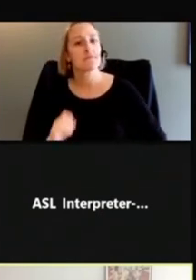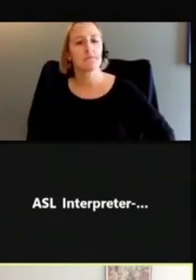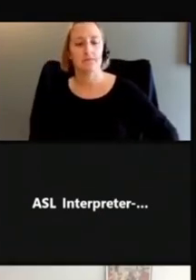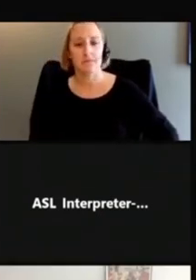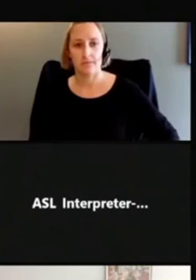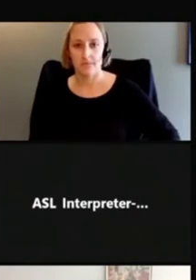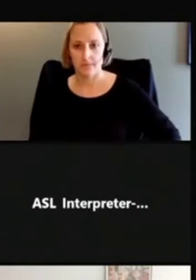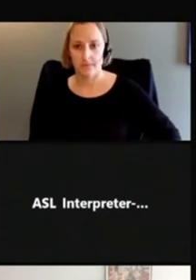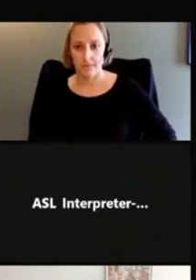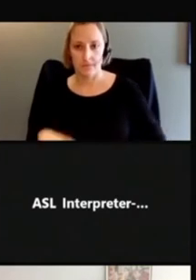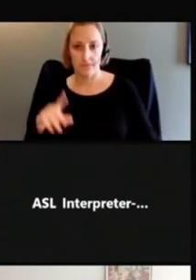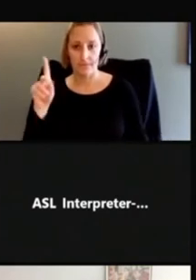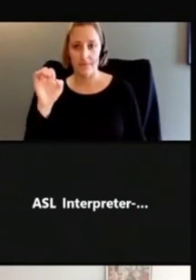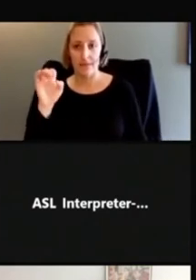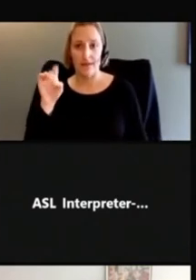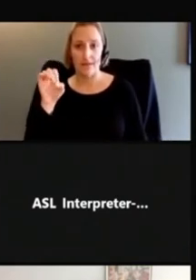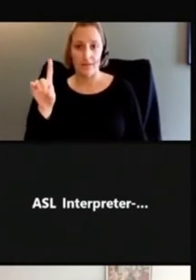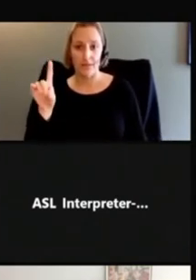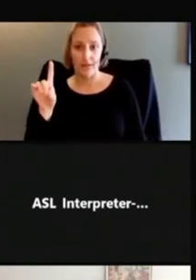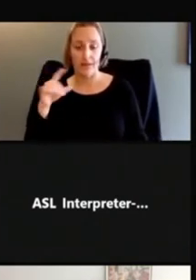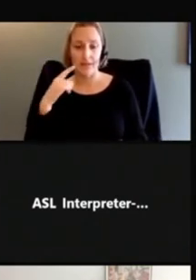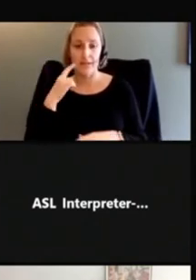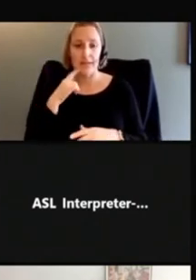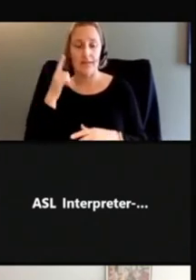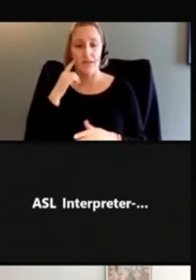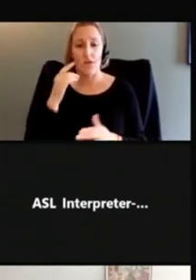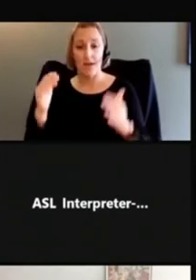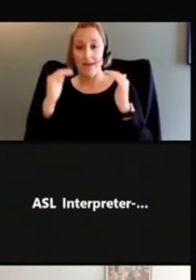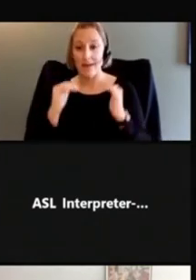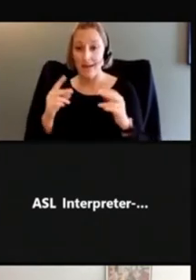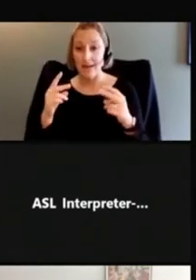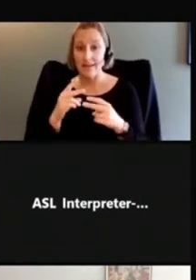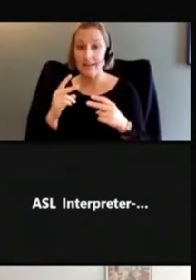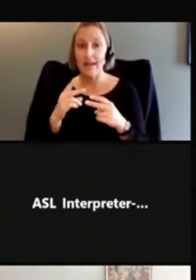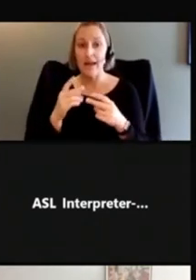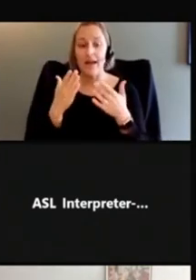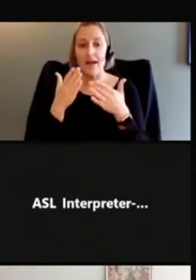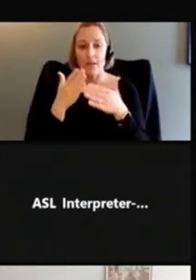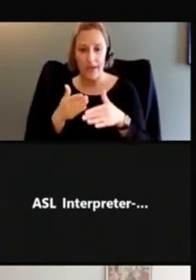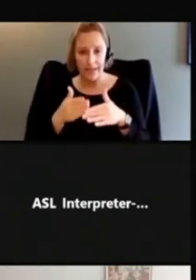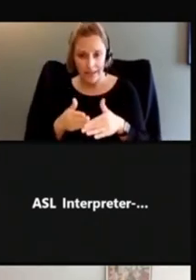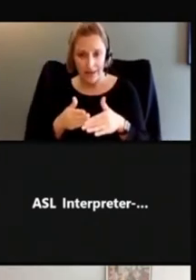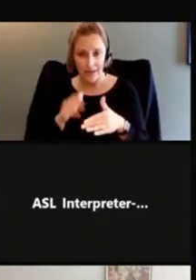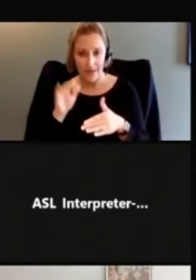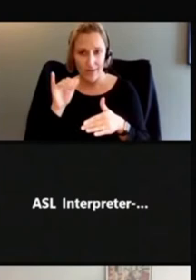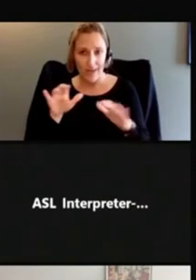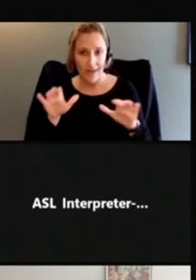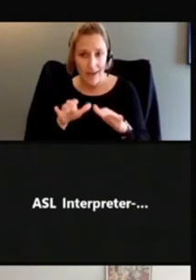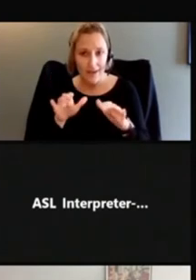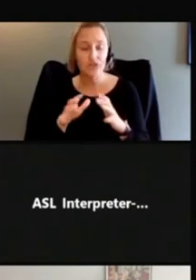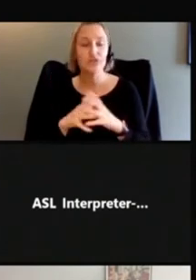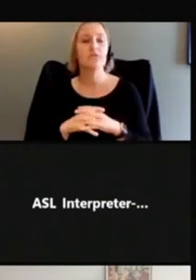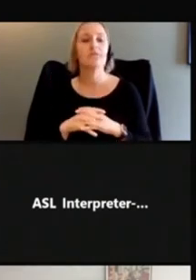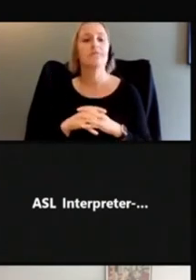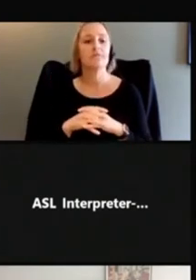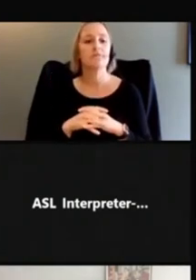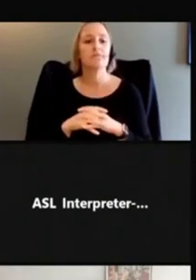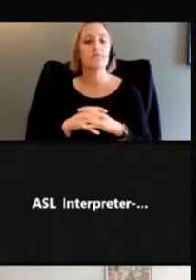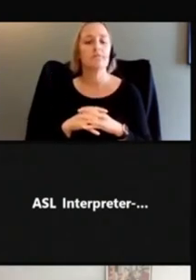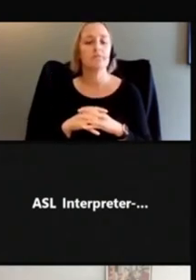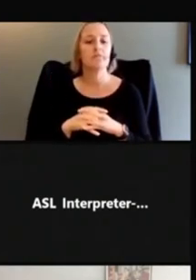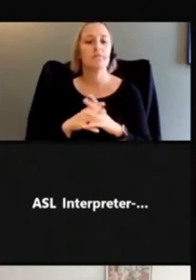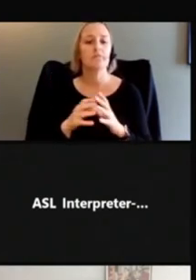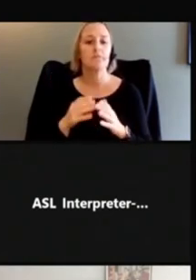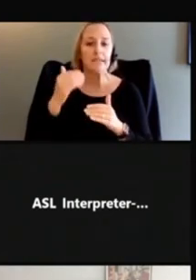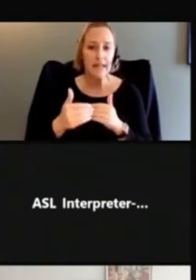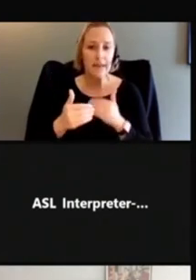So for this next one, breaking down complex action down into steps, we definitely saw this so many